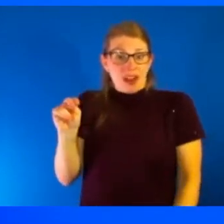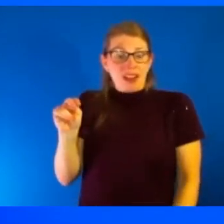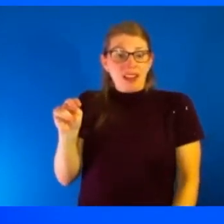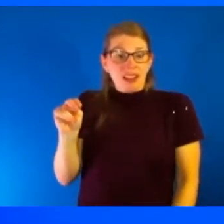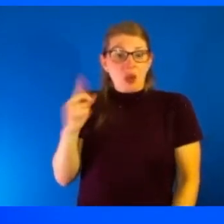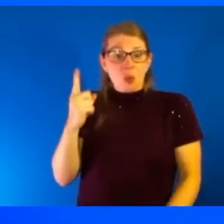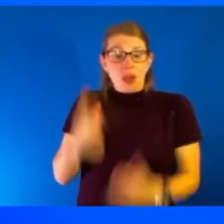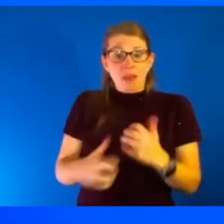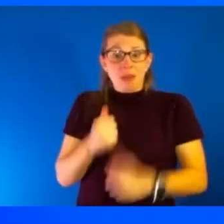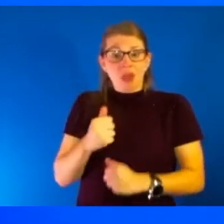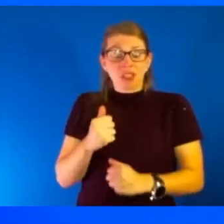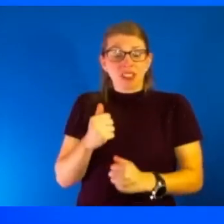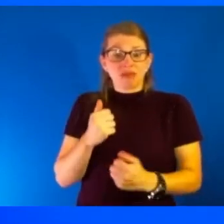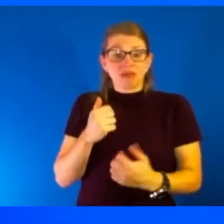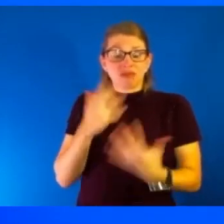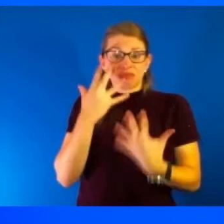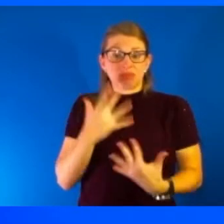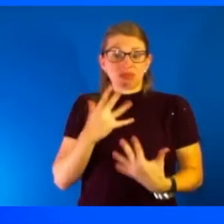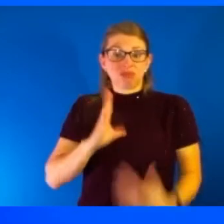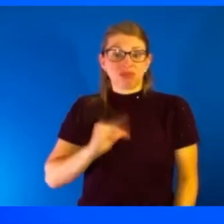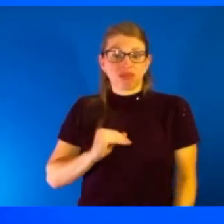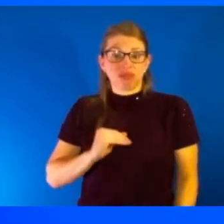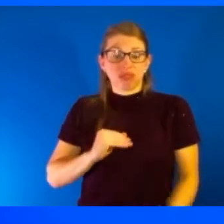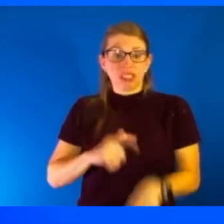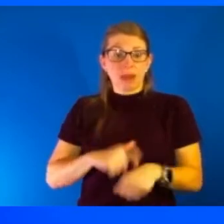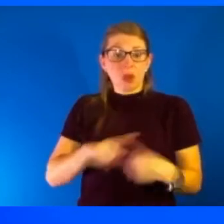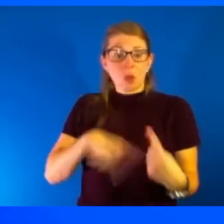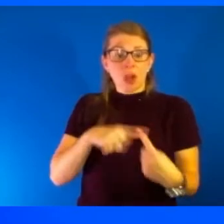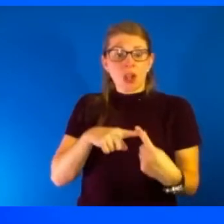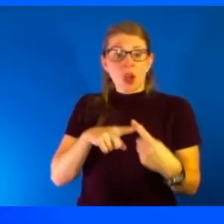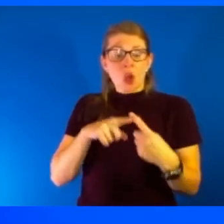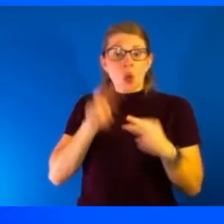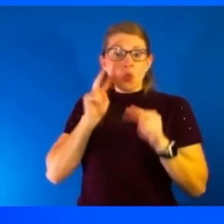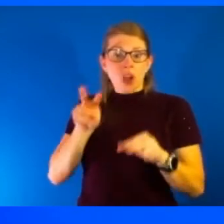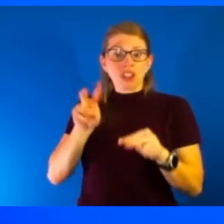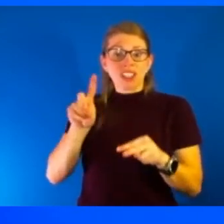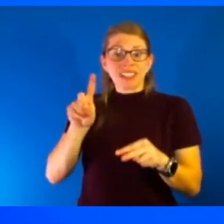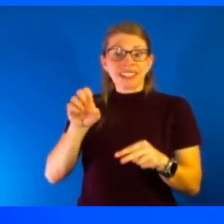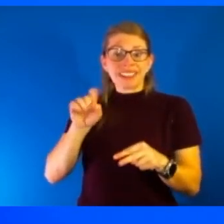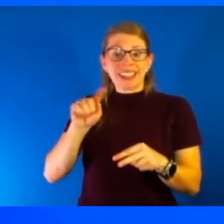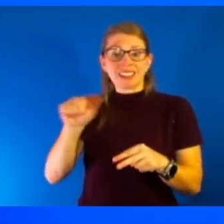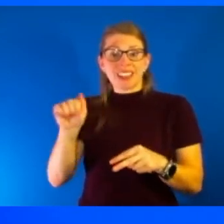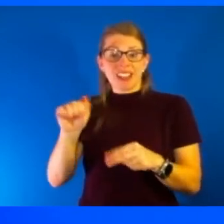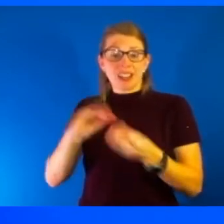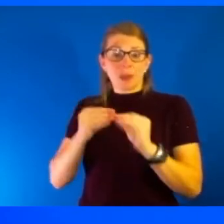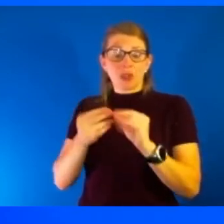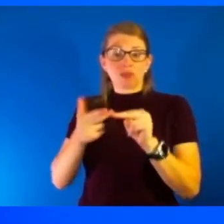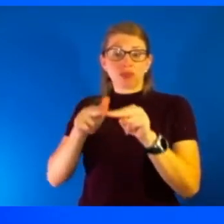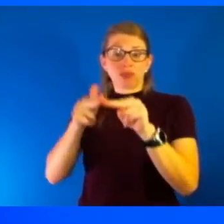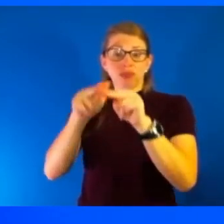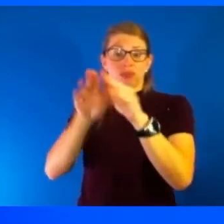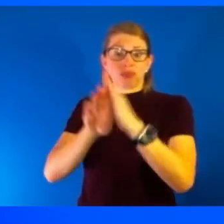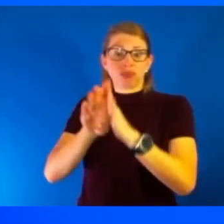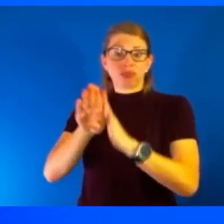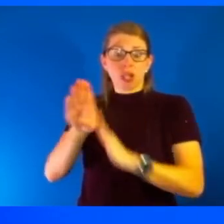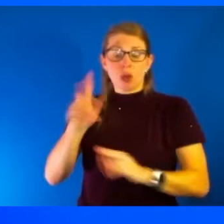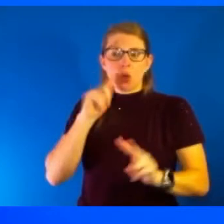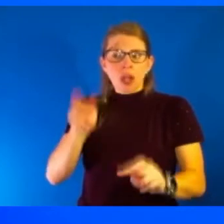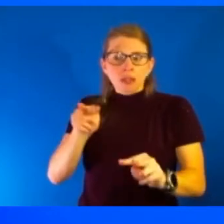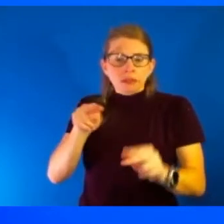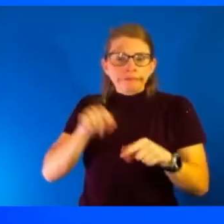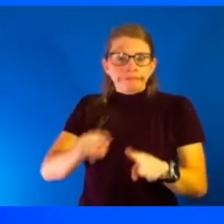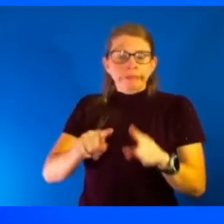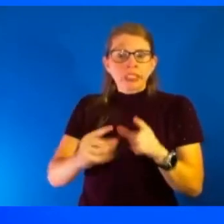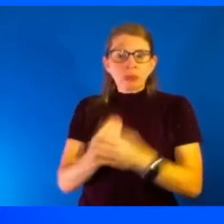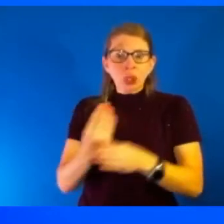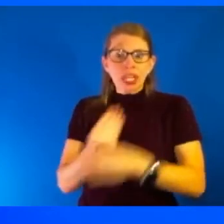discouraging times was watching the Delta numbers go up. You know, we had watched through through the spring numbers go down,